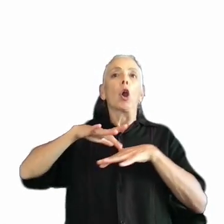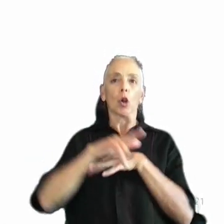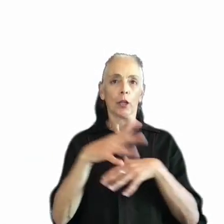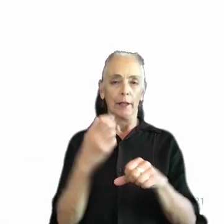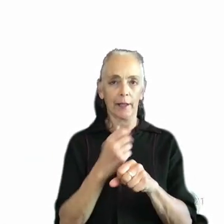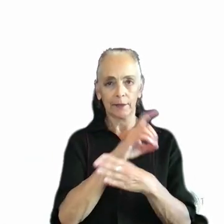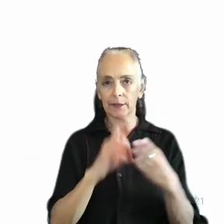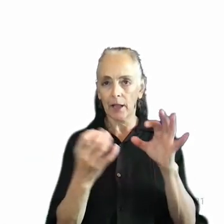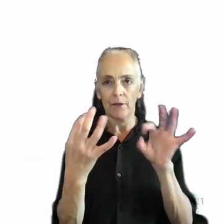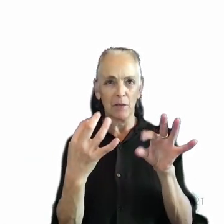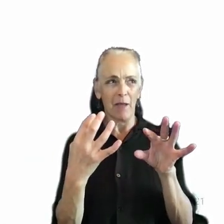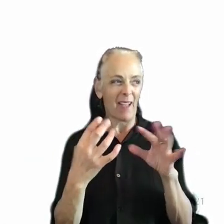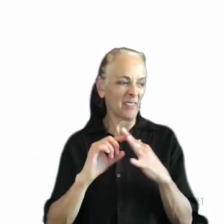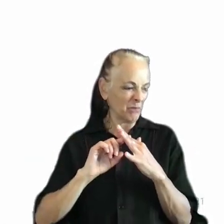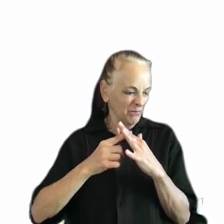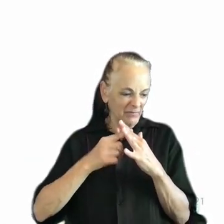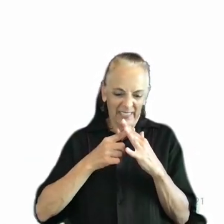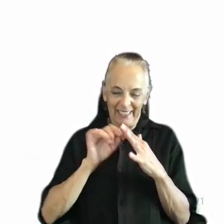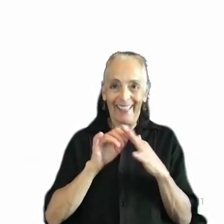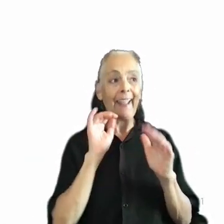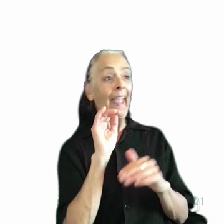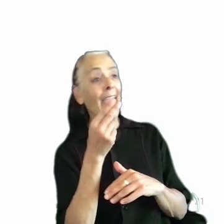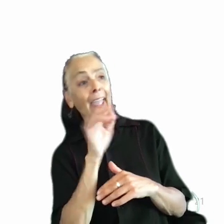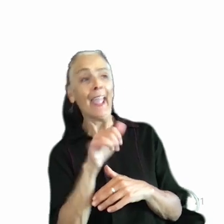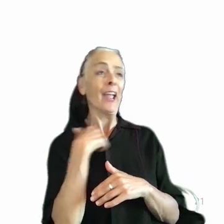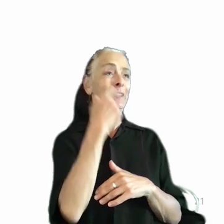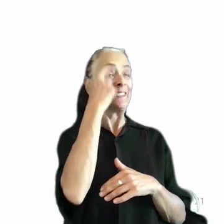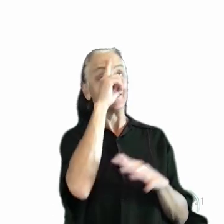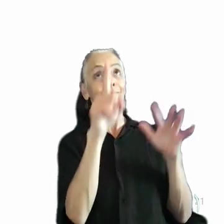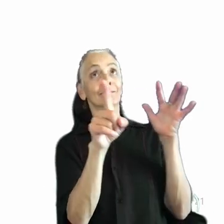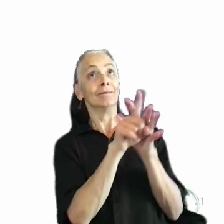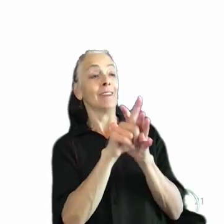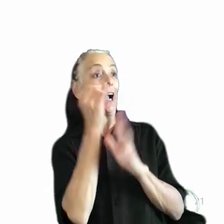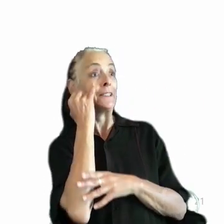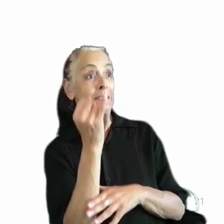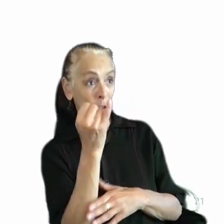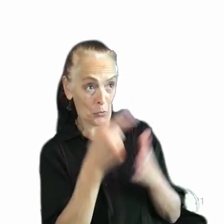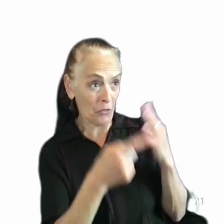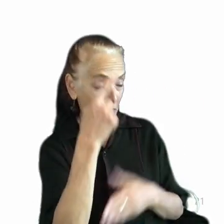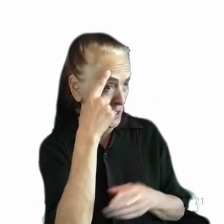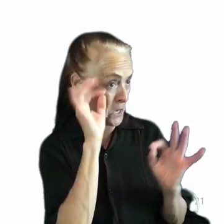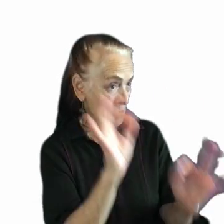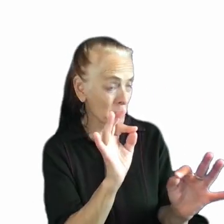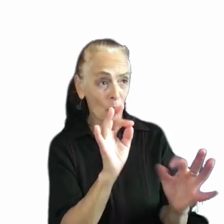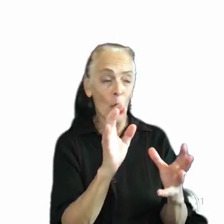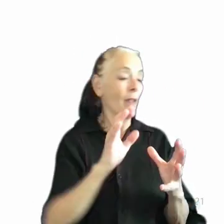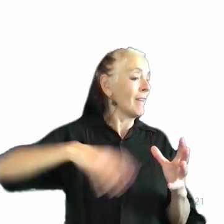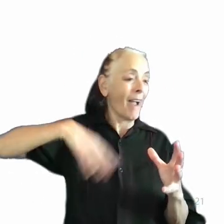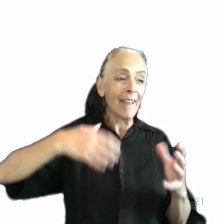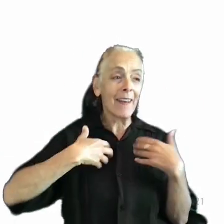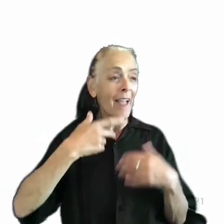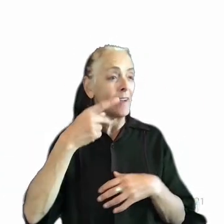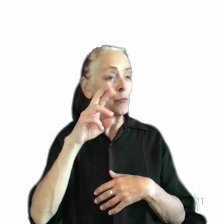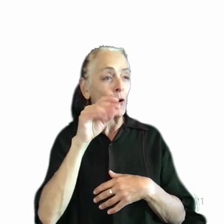literally sometimes as early as, hey, we just had an idea. What do you guys think? Is this on track? There's no prototype, there's no wireframe. We don't even have